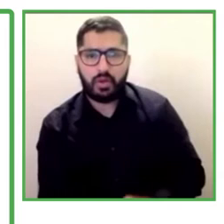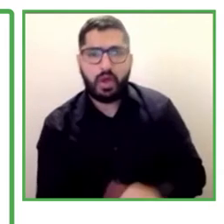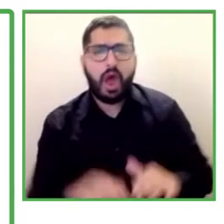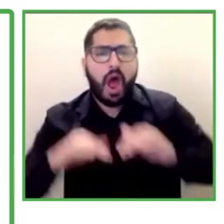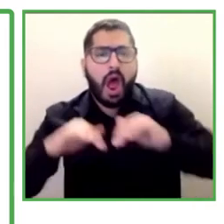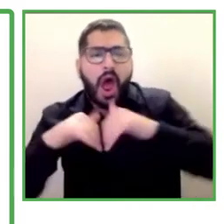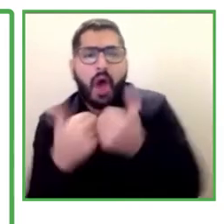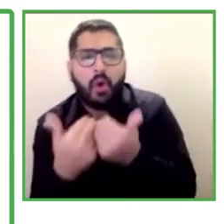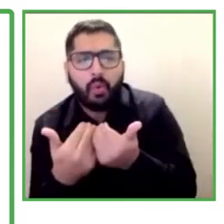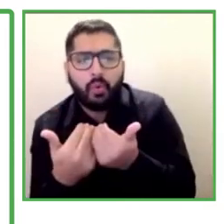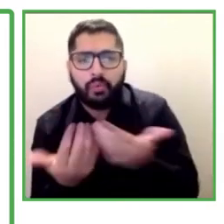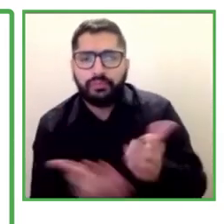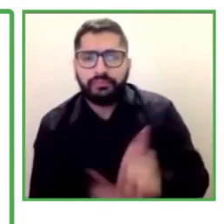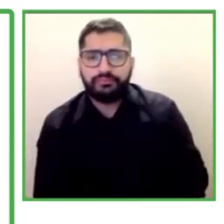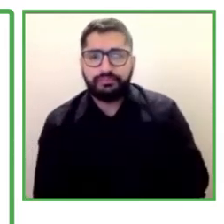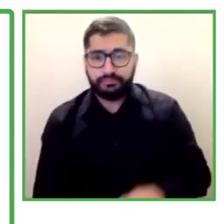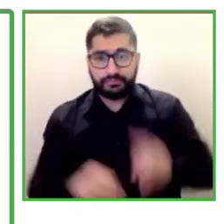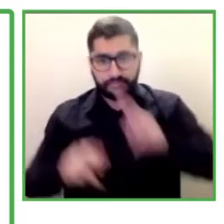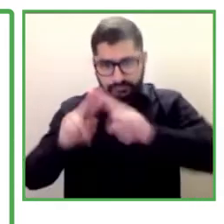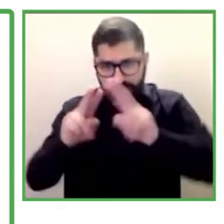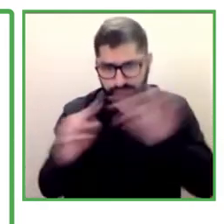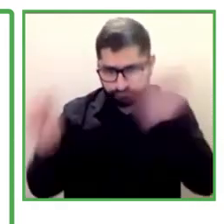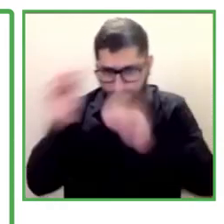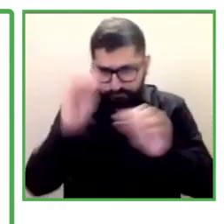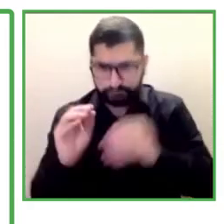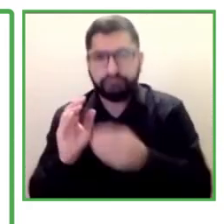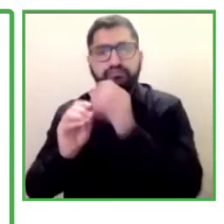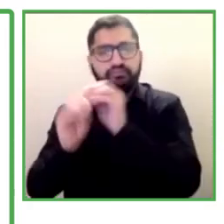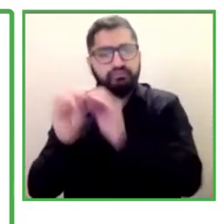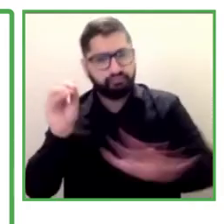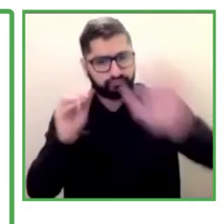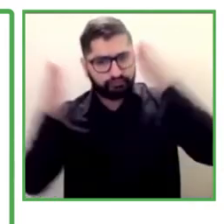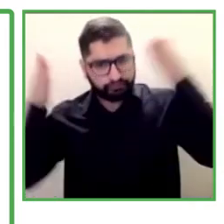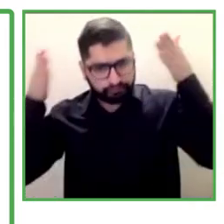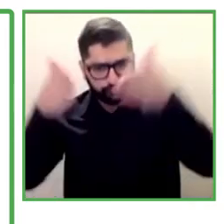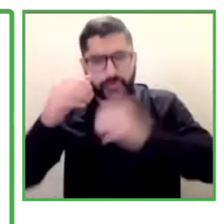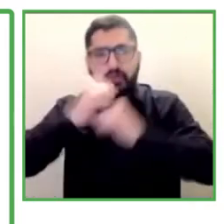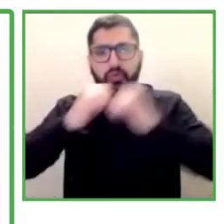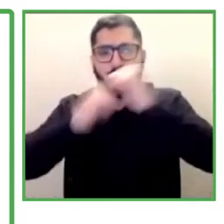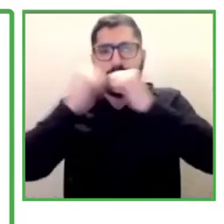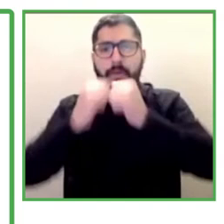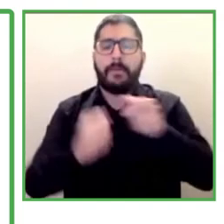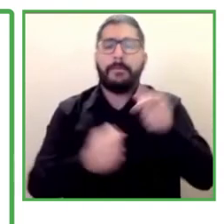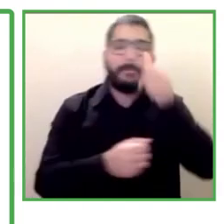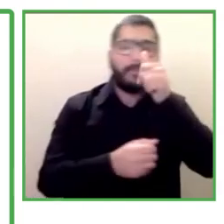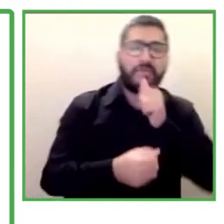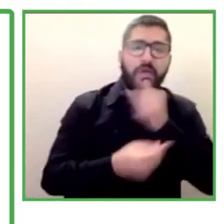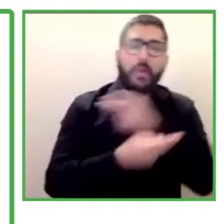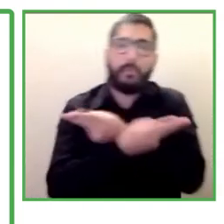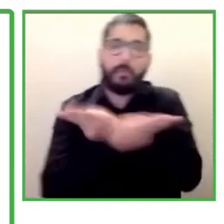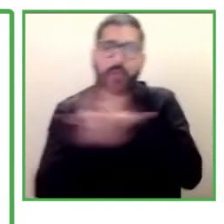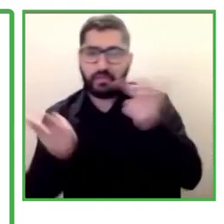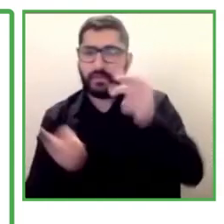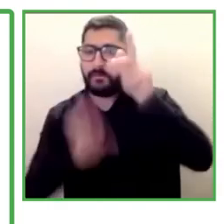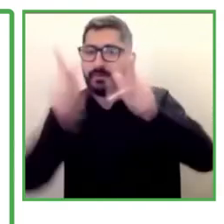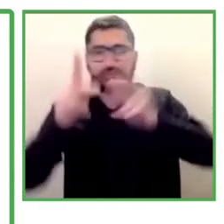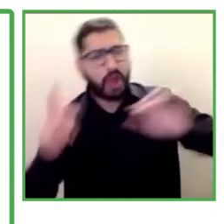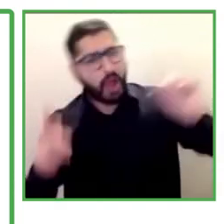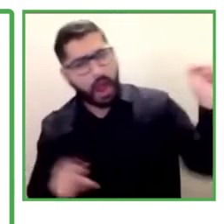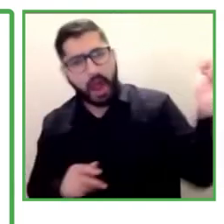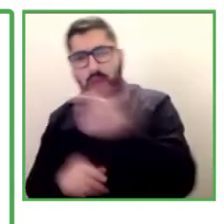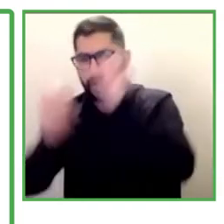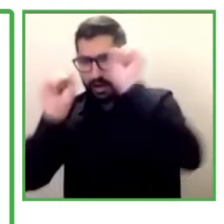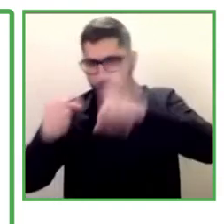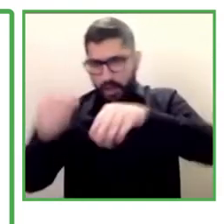As Alejandra said, we want to generate a platform, public and private platform, in all of the